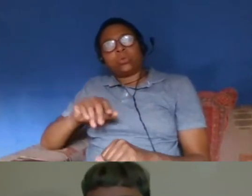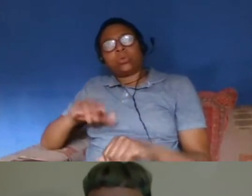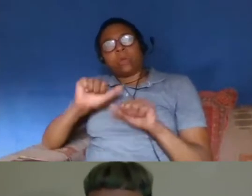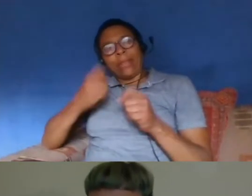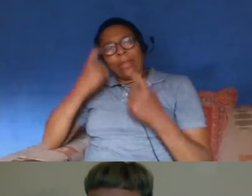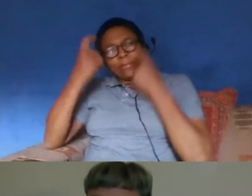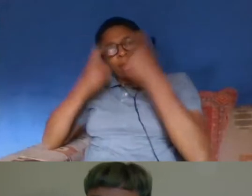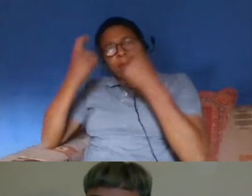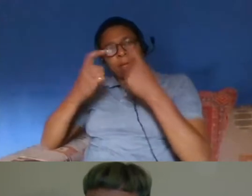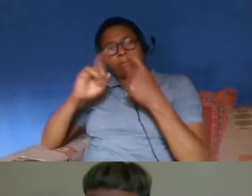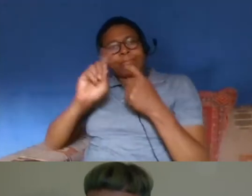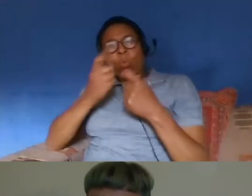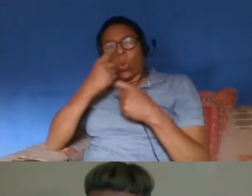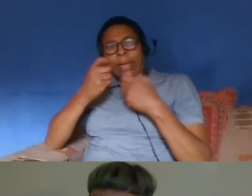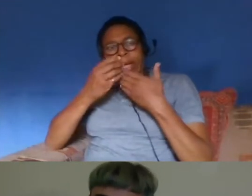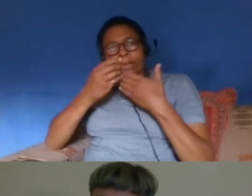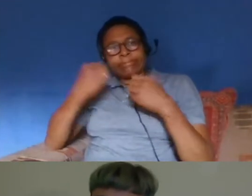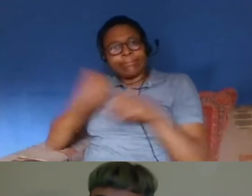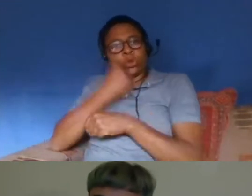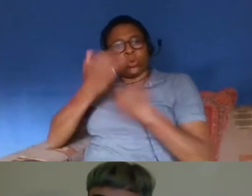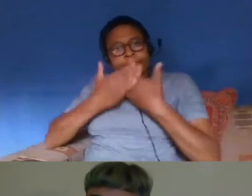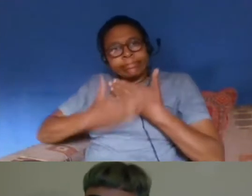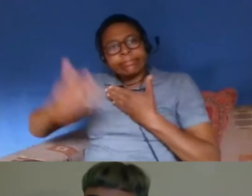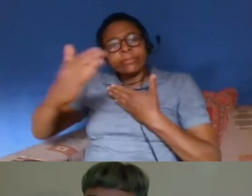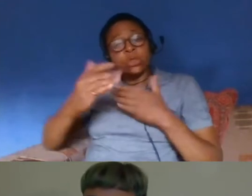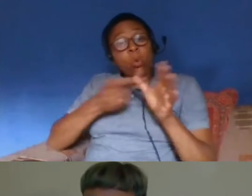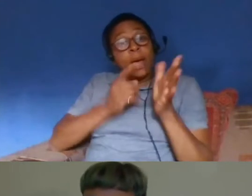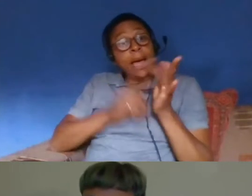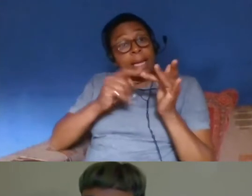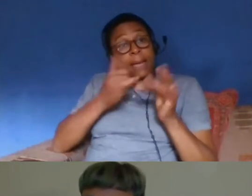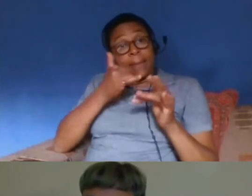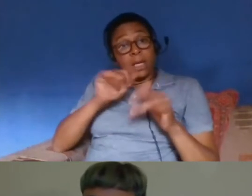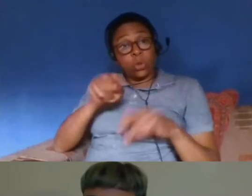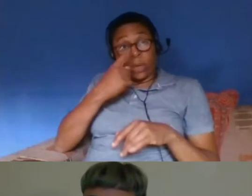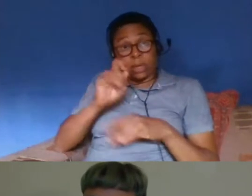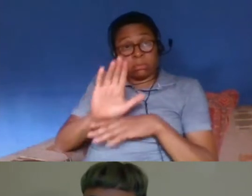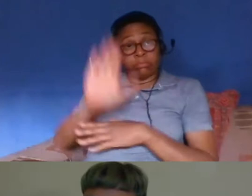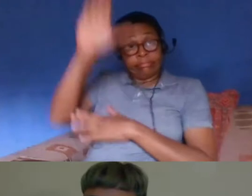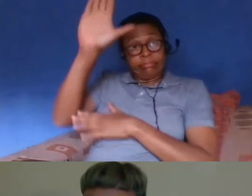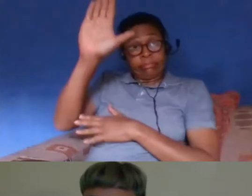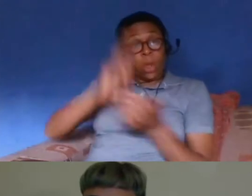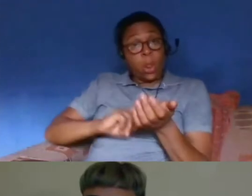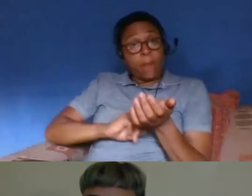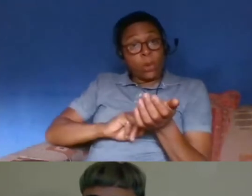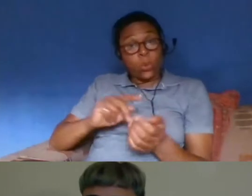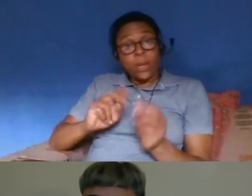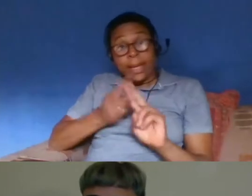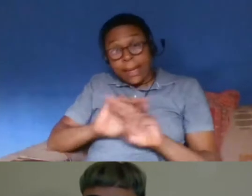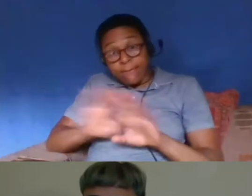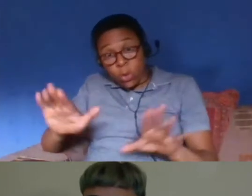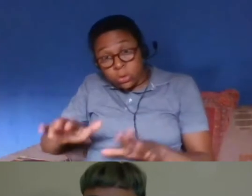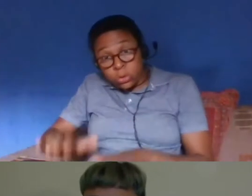um ali if you're there do you want to raise your hand if not i'll um